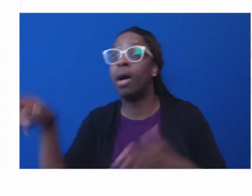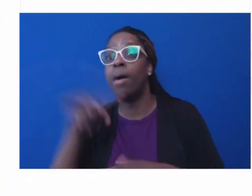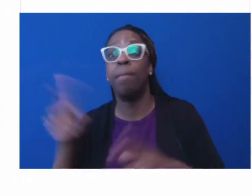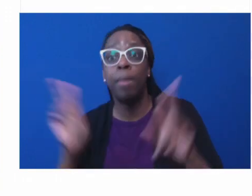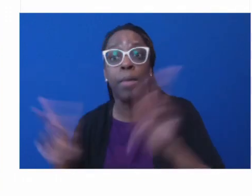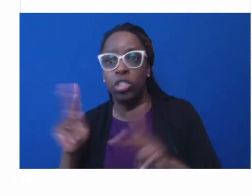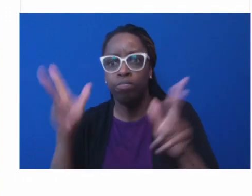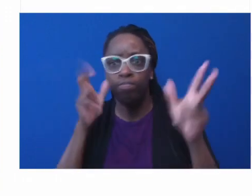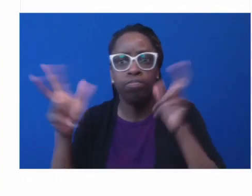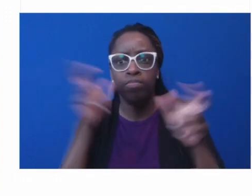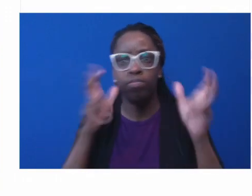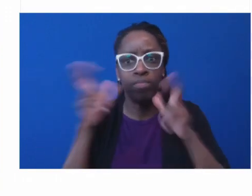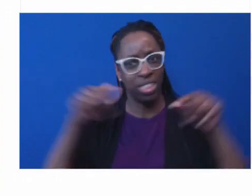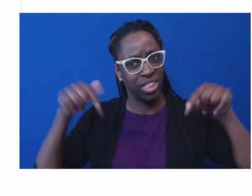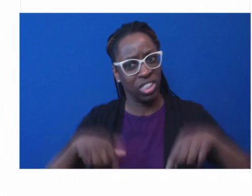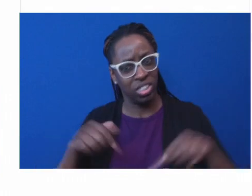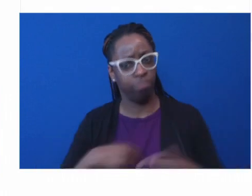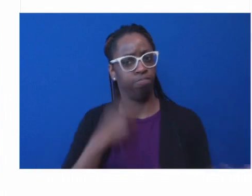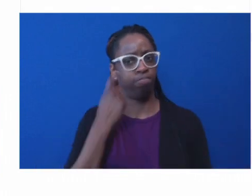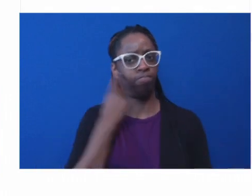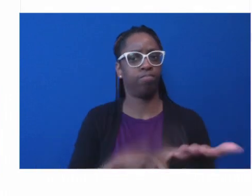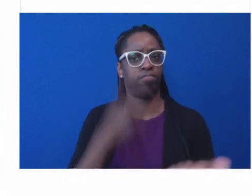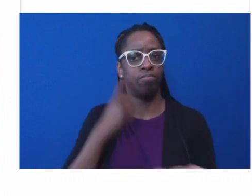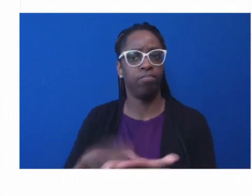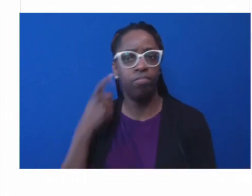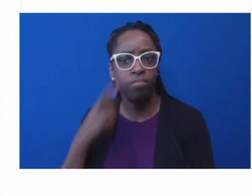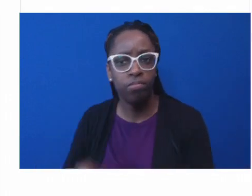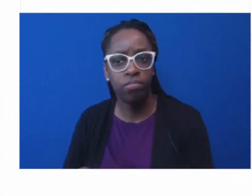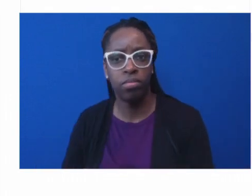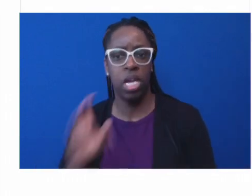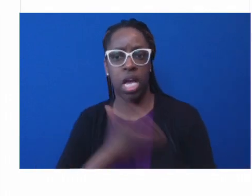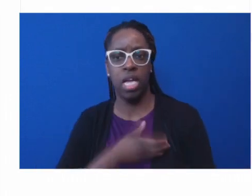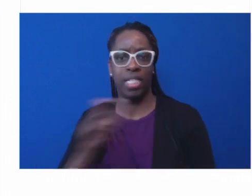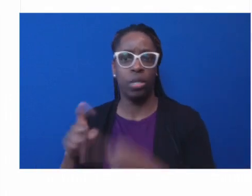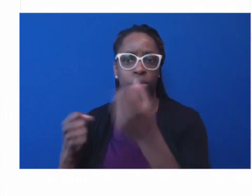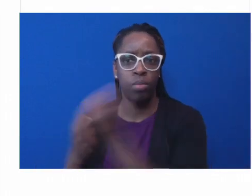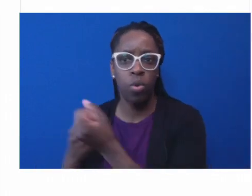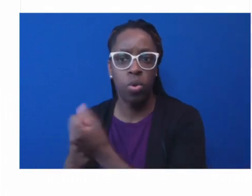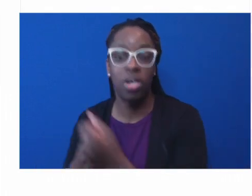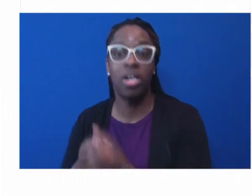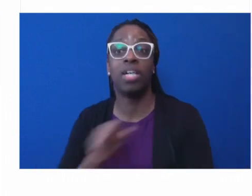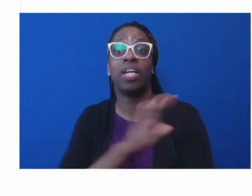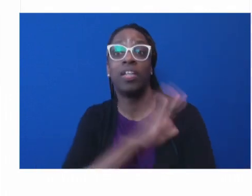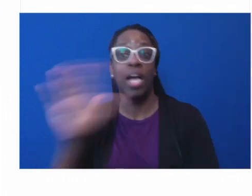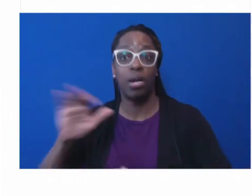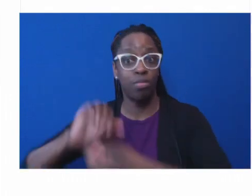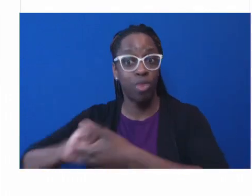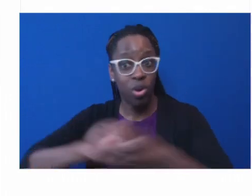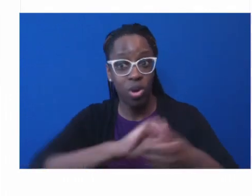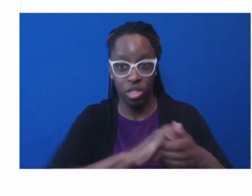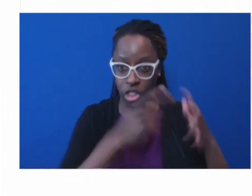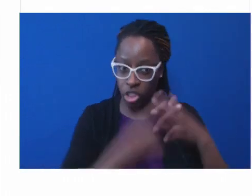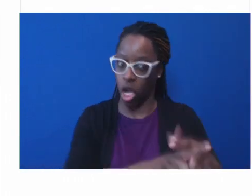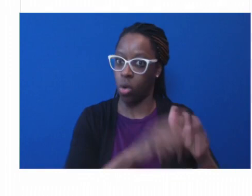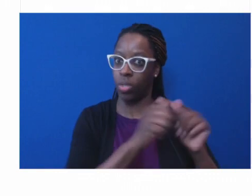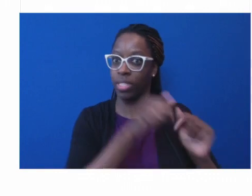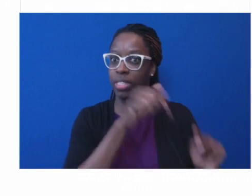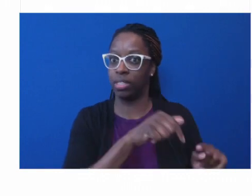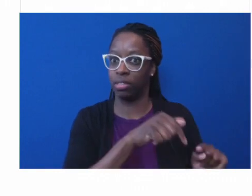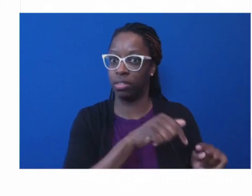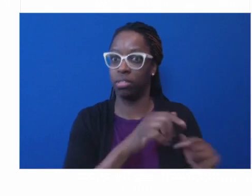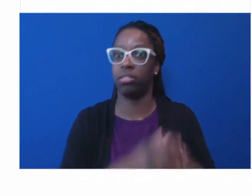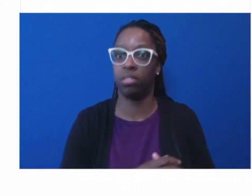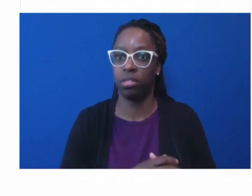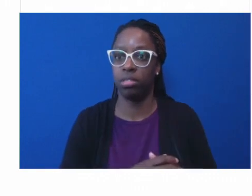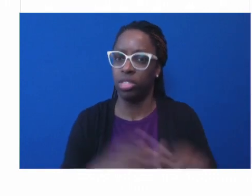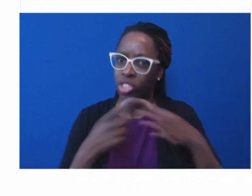go in and build on those partnerships that we started to develop. Build out because maybe they've already developed them. And we need to have them